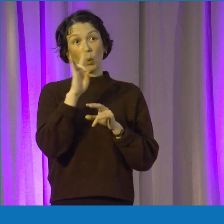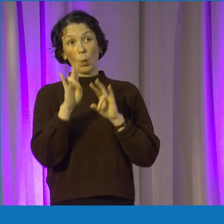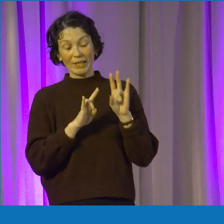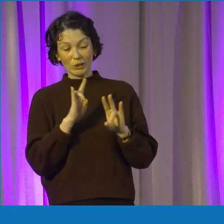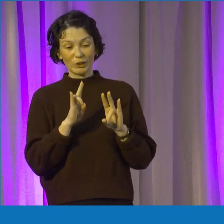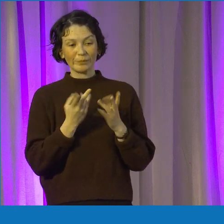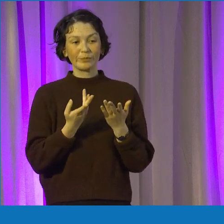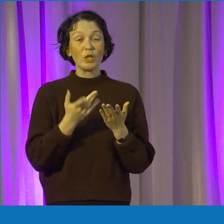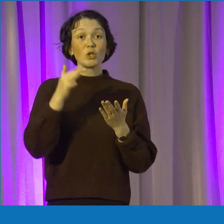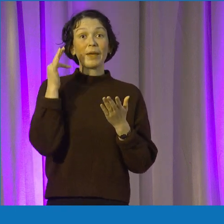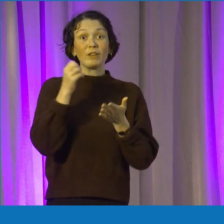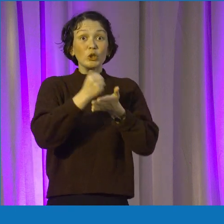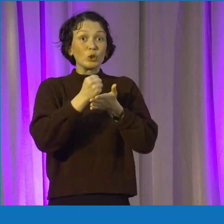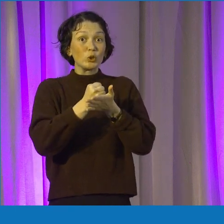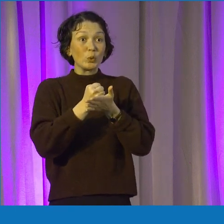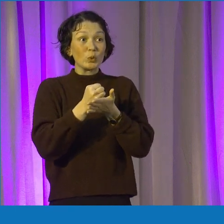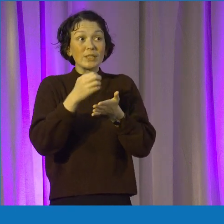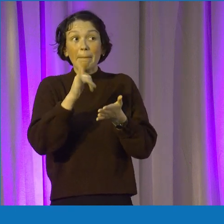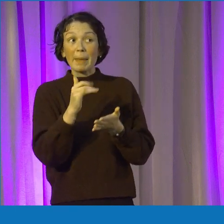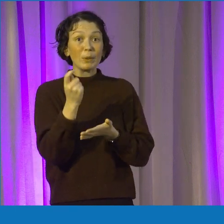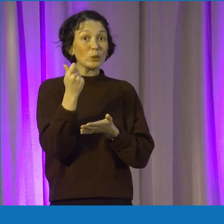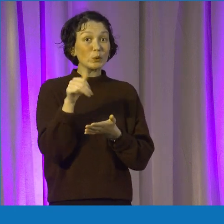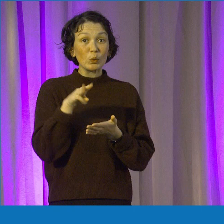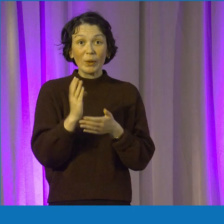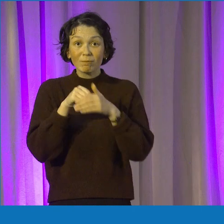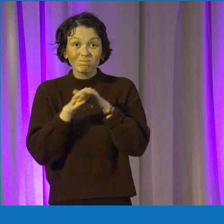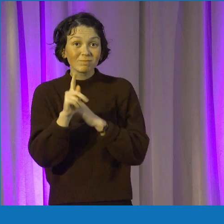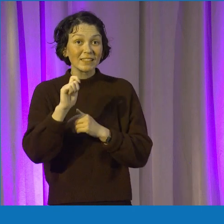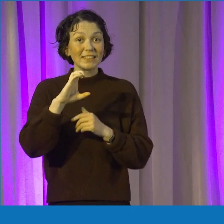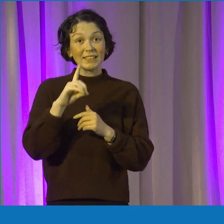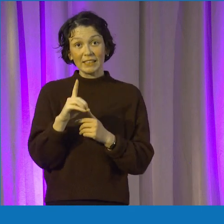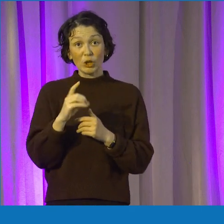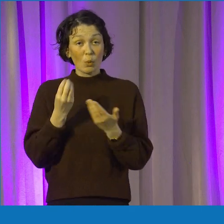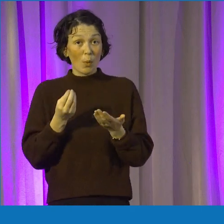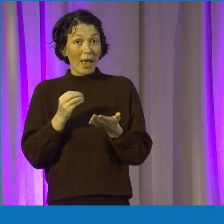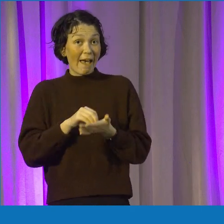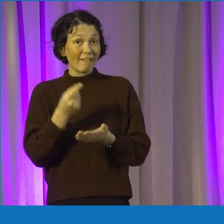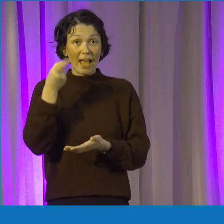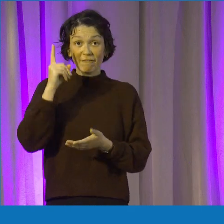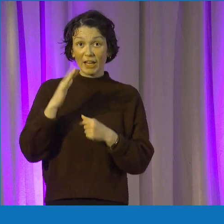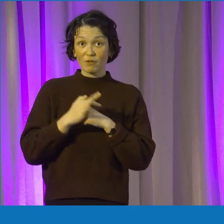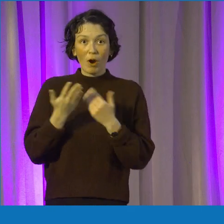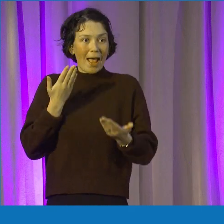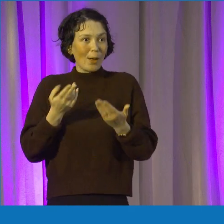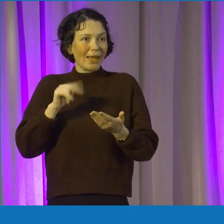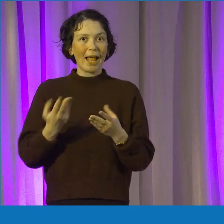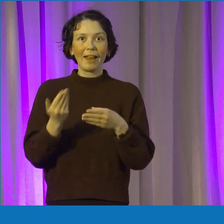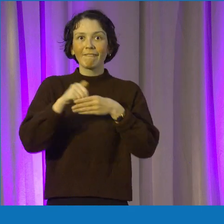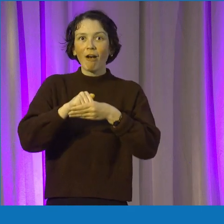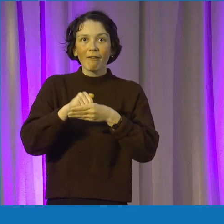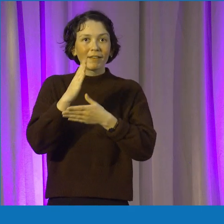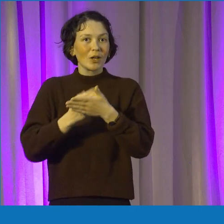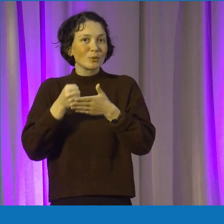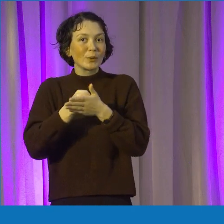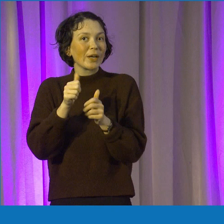to Trinity, what would be your advice to them in terms of how to get involved, be it specifically in entrepreneurial activities? Is it for them or even just